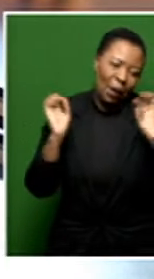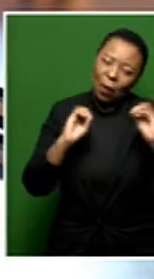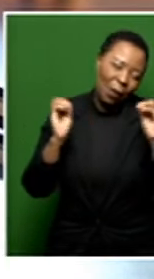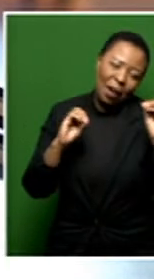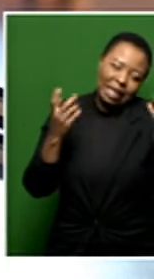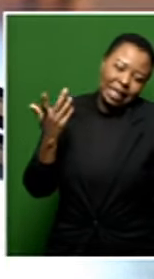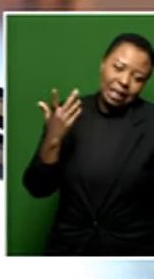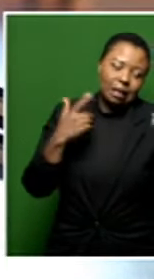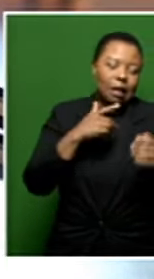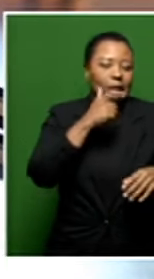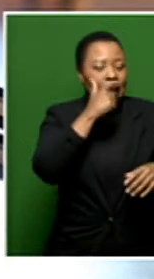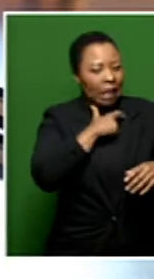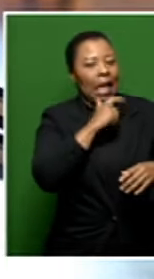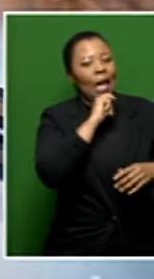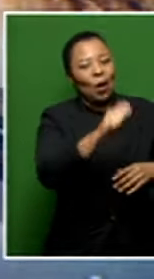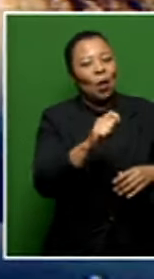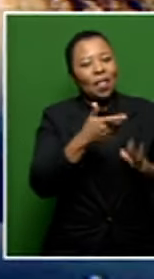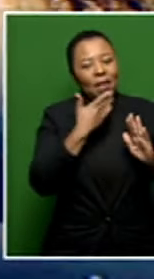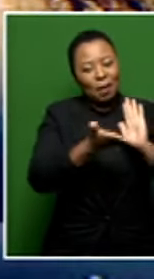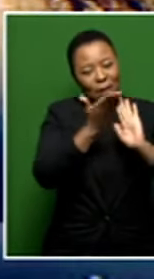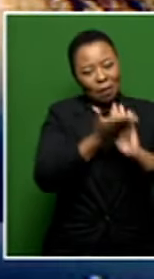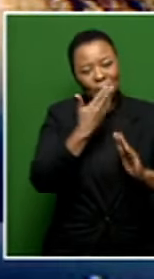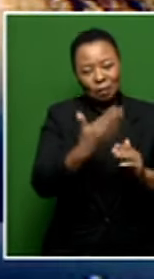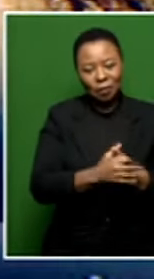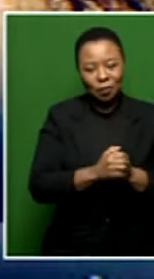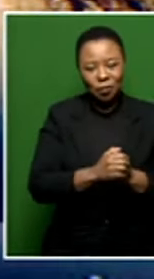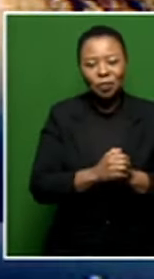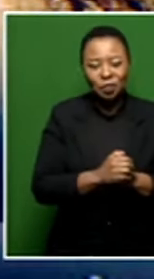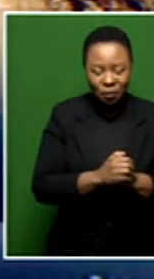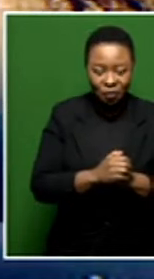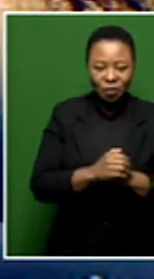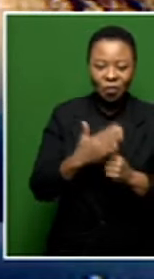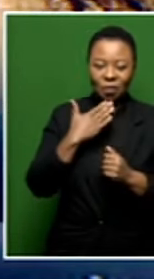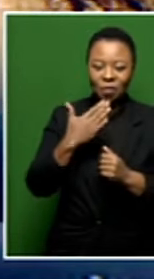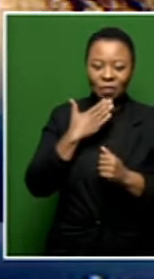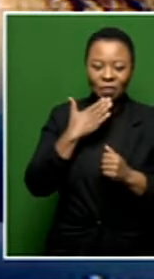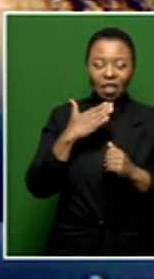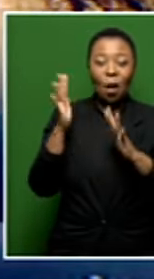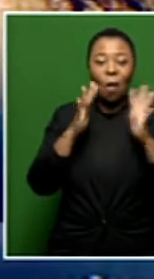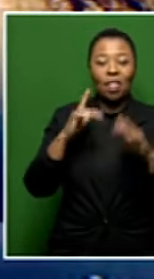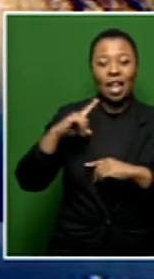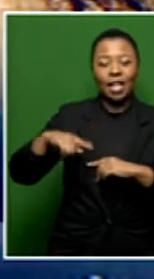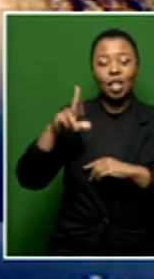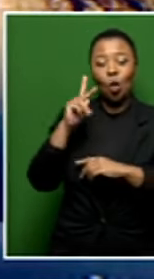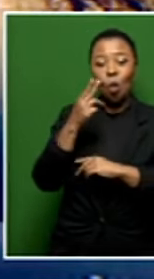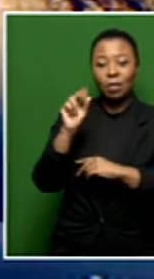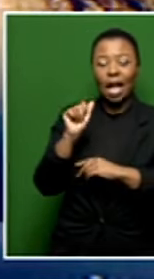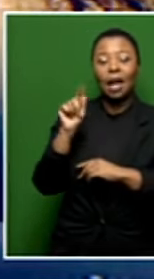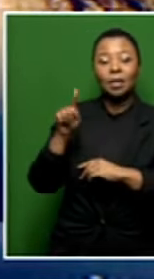time yeah quite miserable I must say thank you so much for that update all right that was our weather lady she's been giving us you know weather